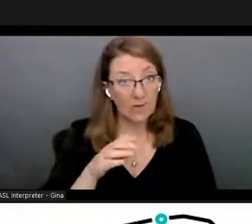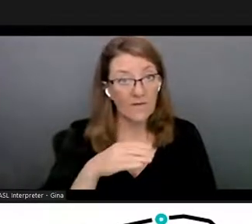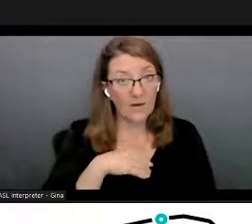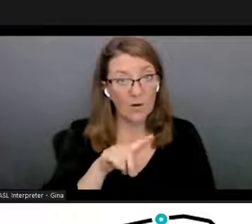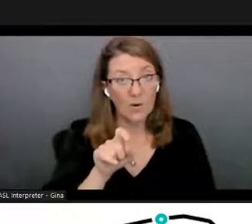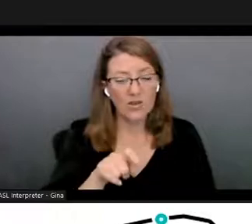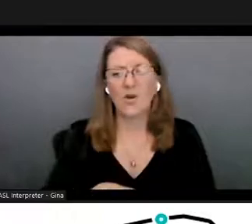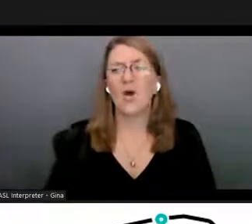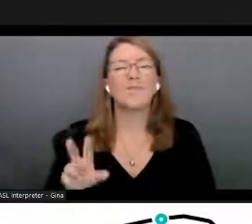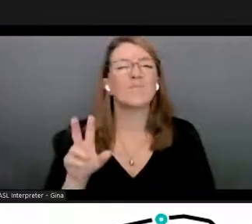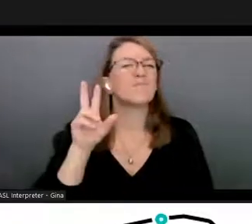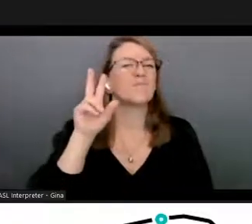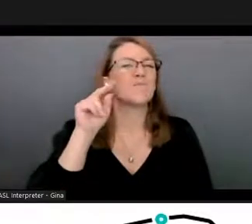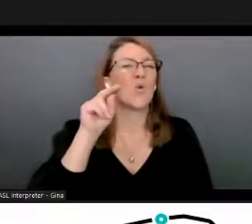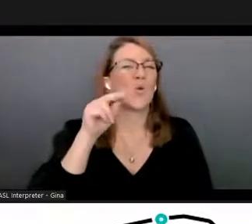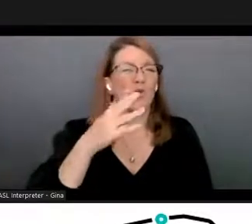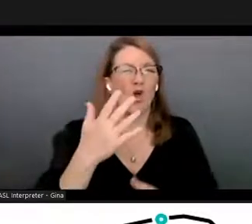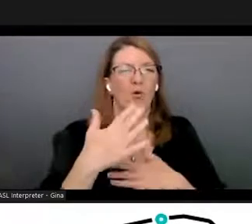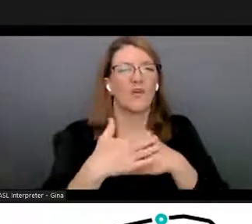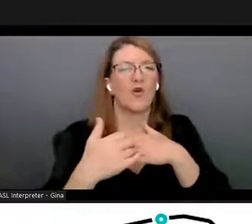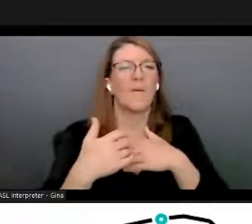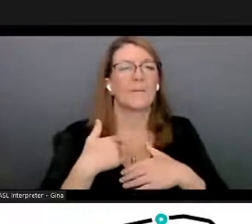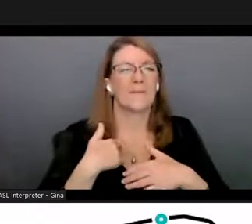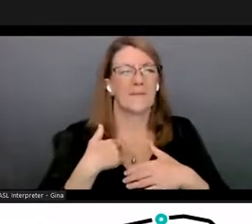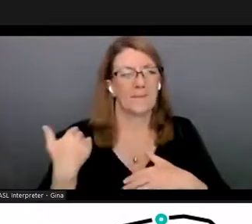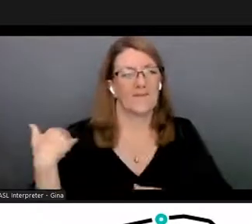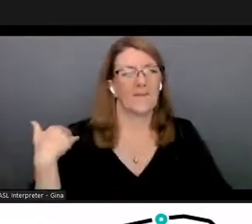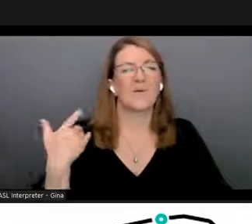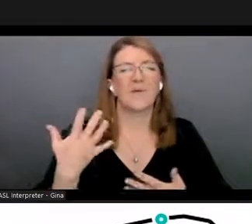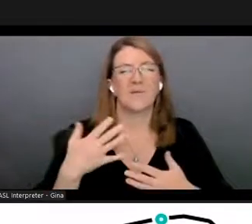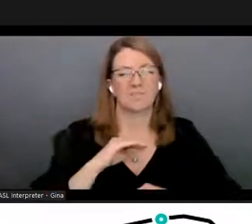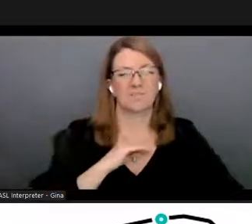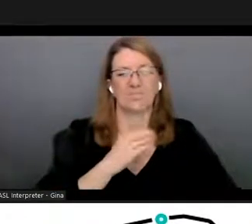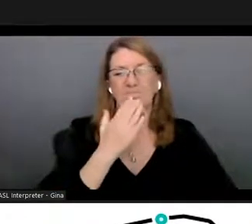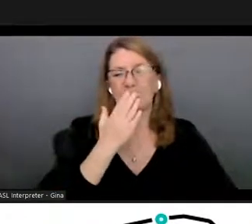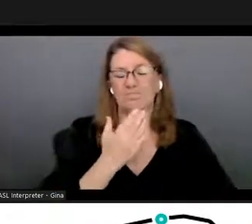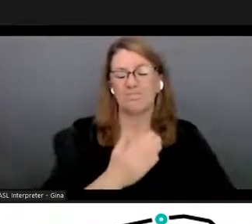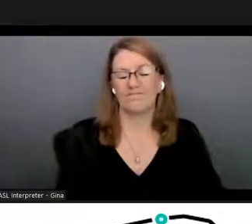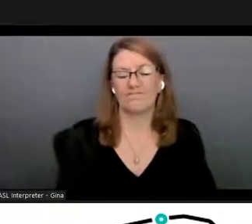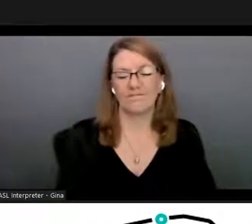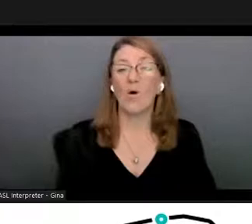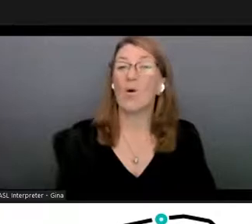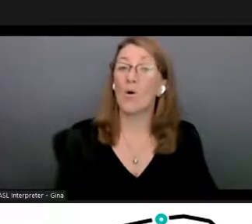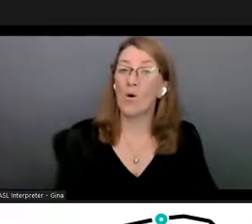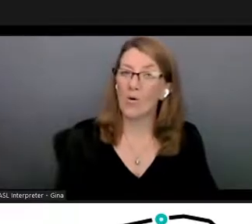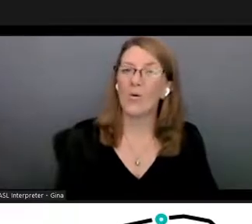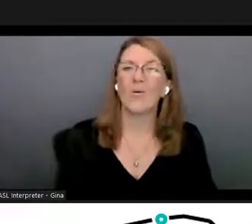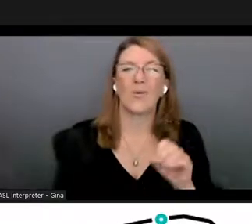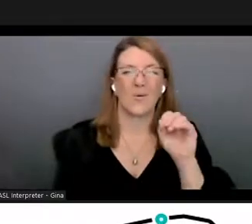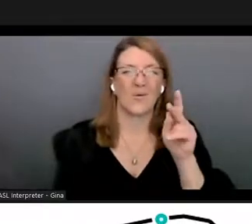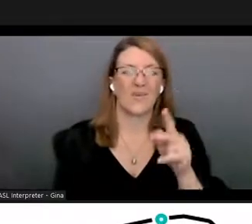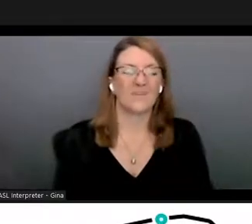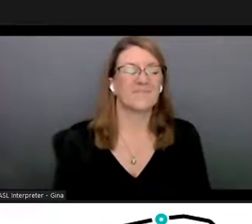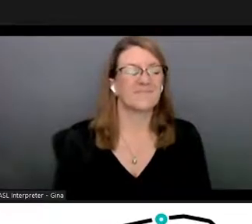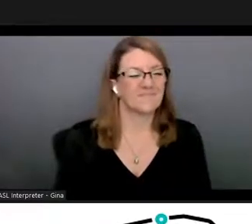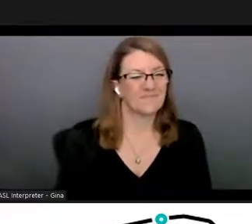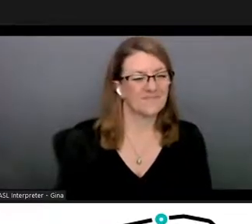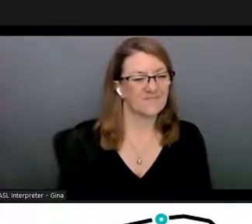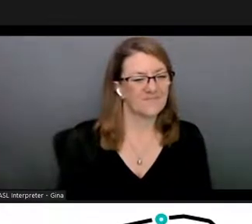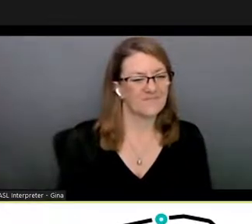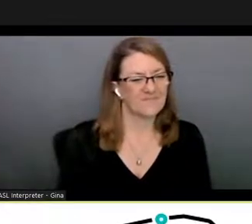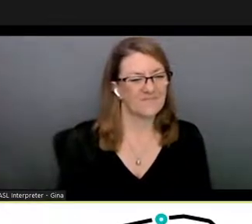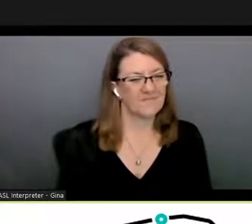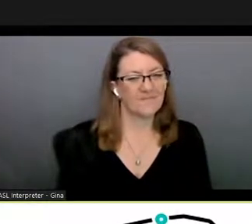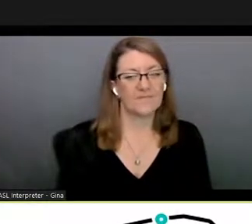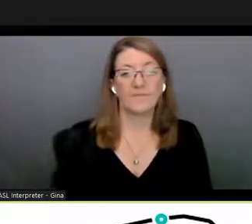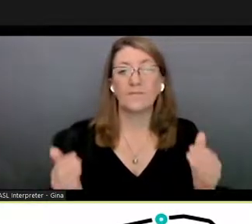i was the first one called on i i my question was okay um i